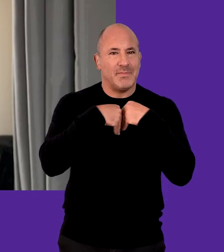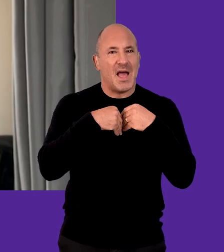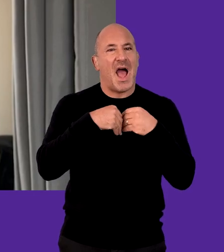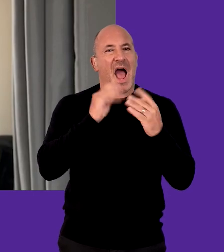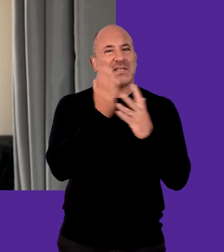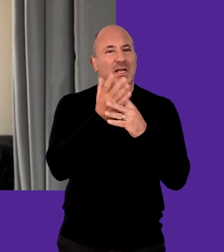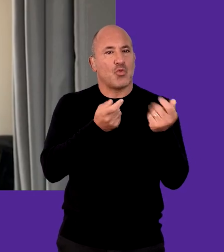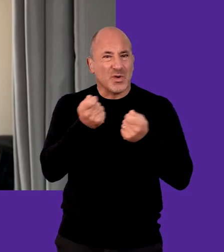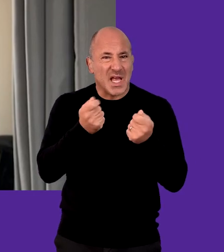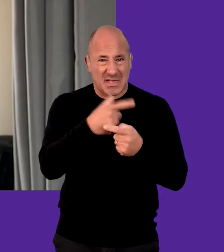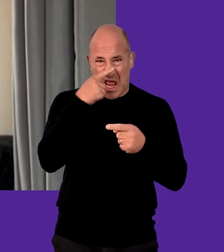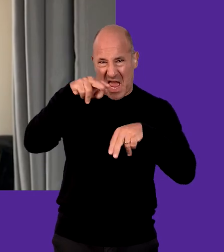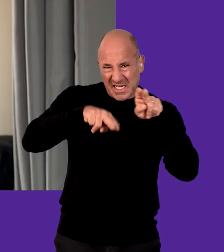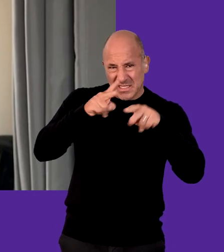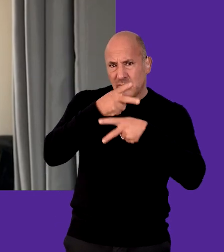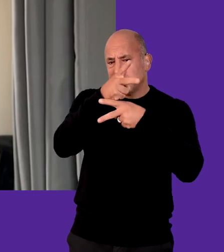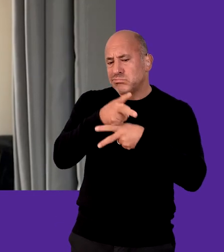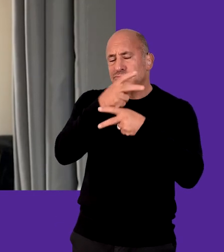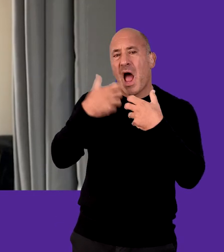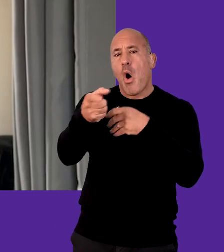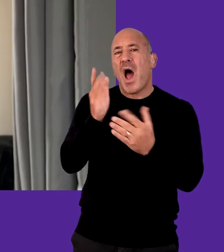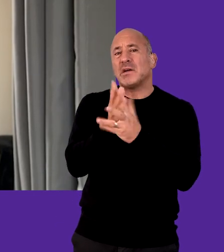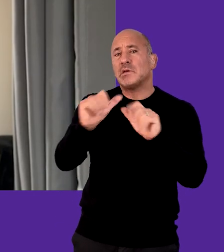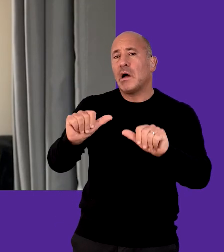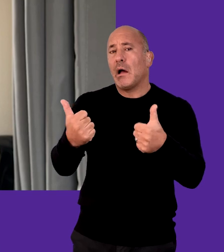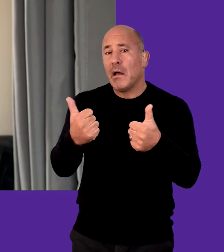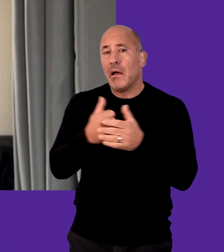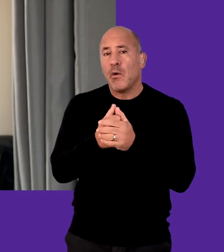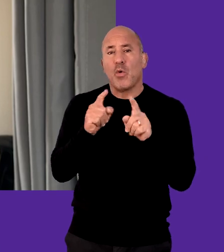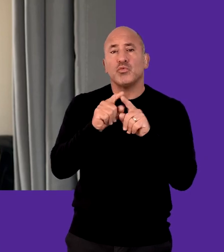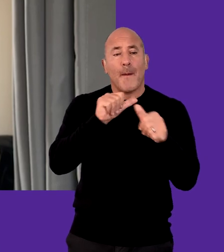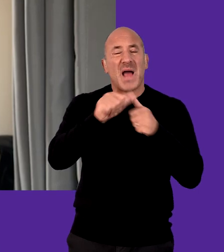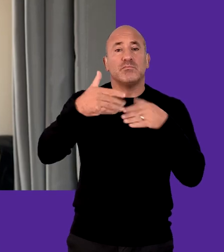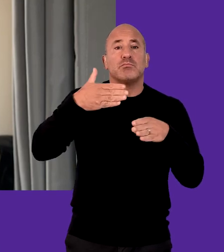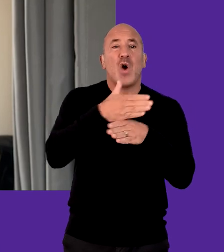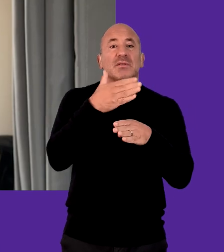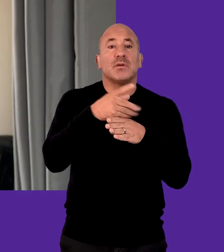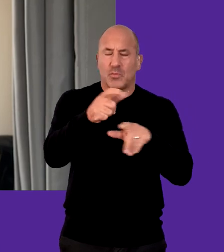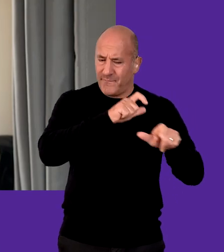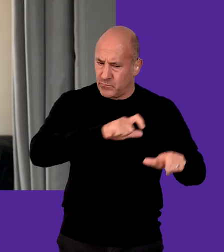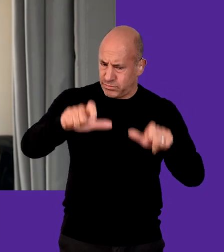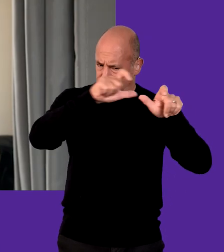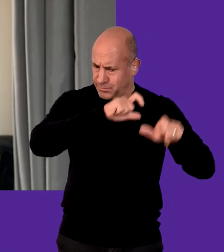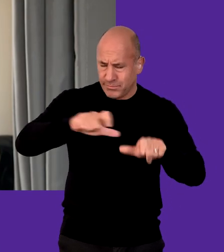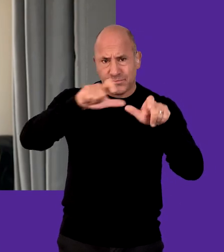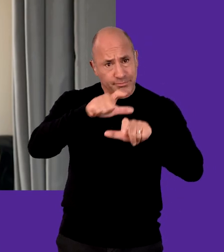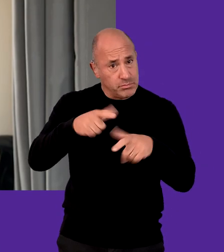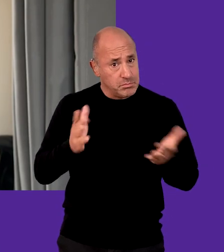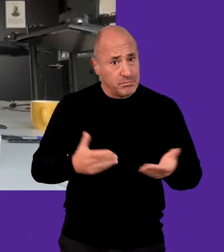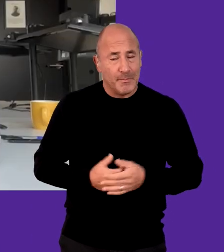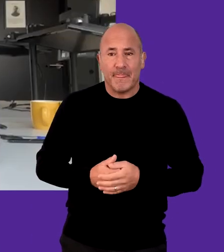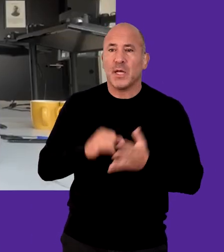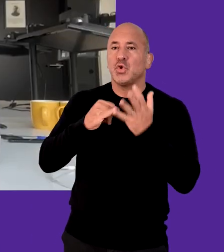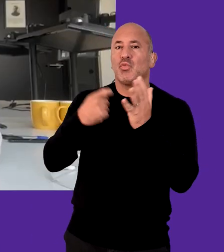who can assess and oversee the implementation of access and make sure that best practice is consistently followed?